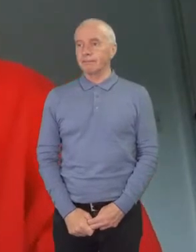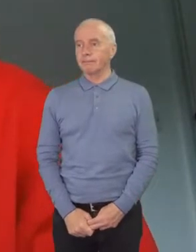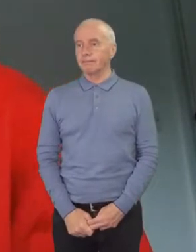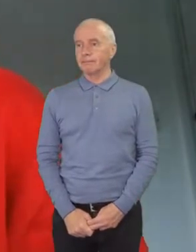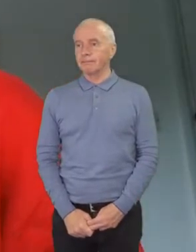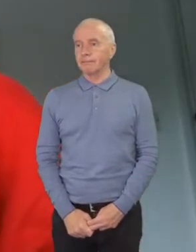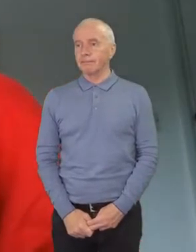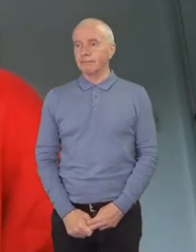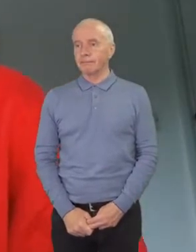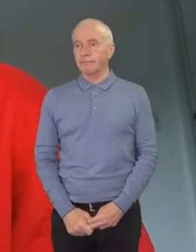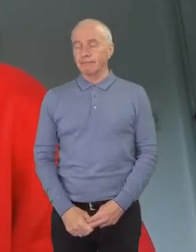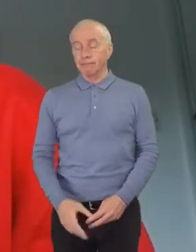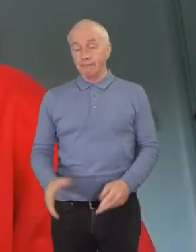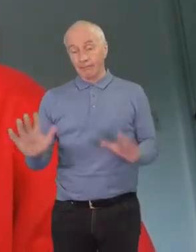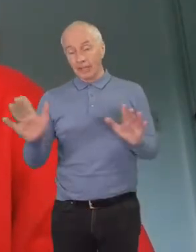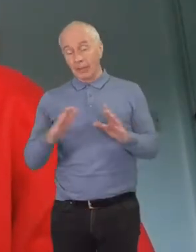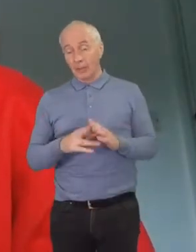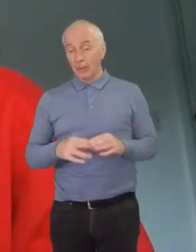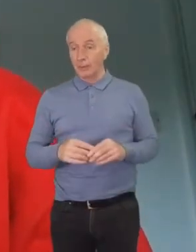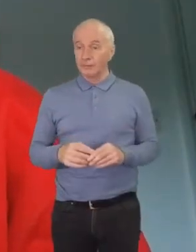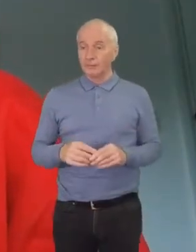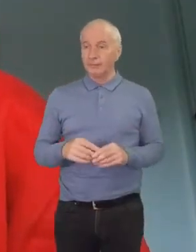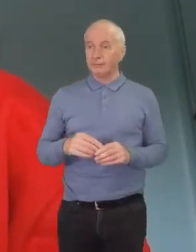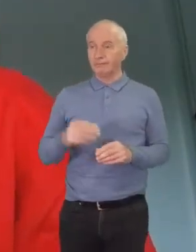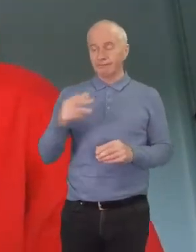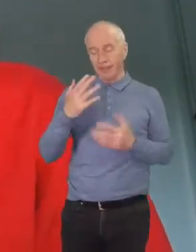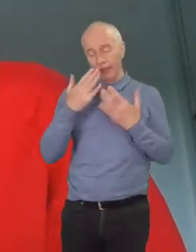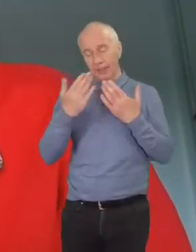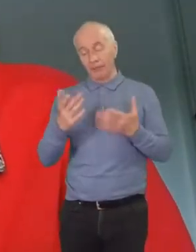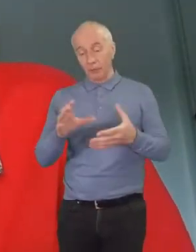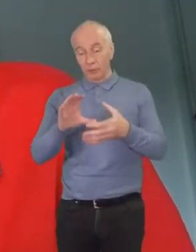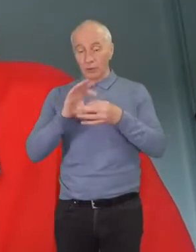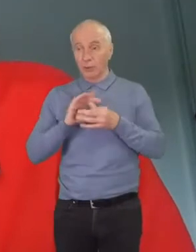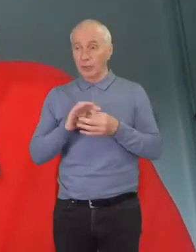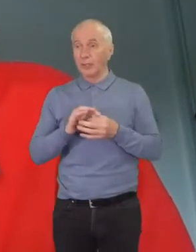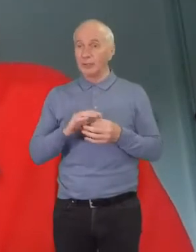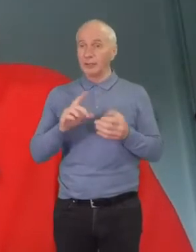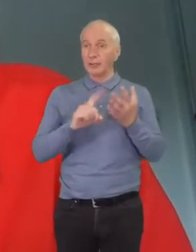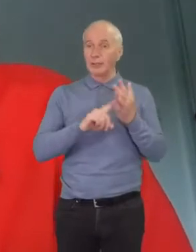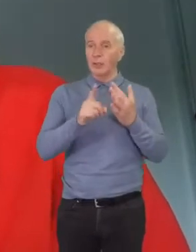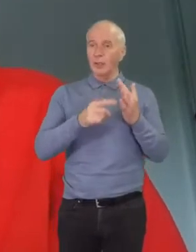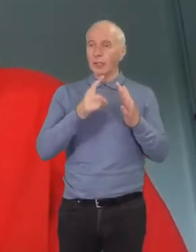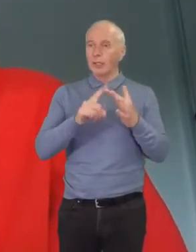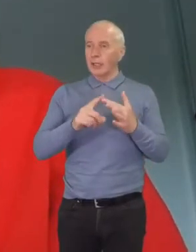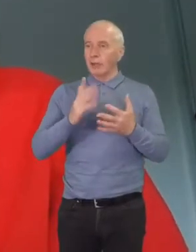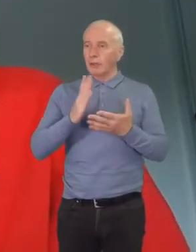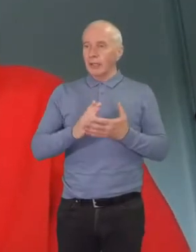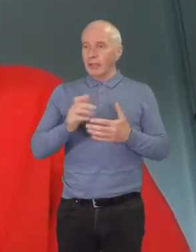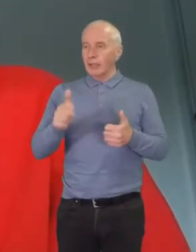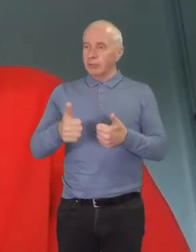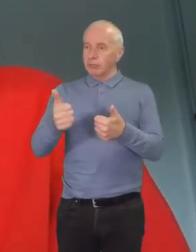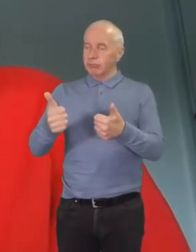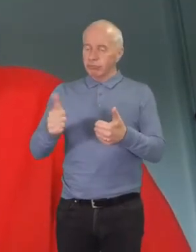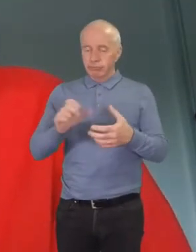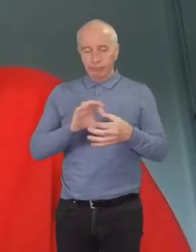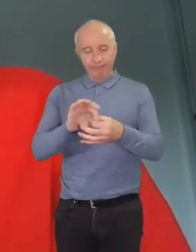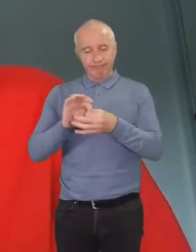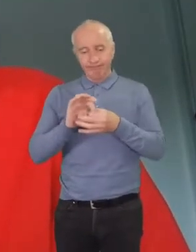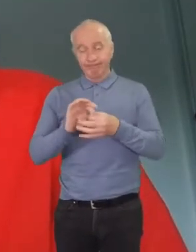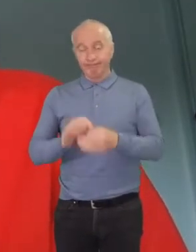Hello, everyone, and thanks so much for joining this panel a month today. I'm really sorry that I can't be with you in person, but it's really great to be able to join you in this way.